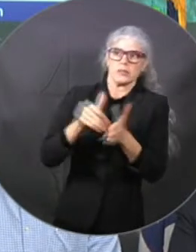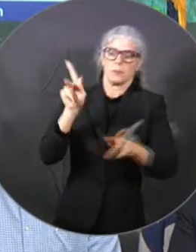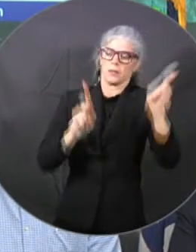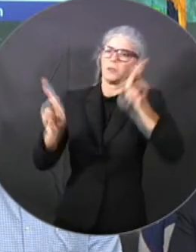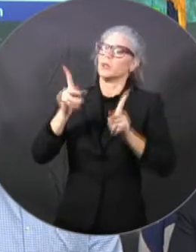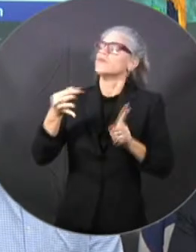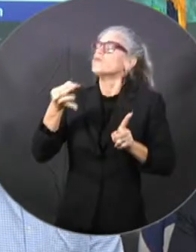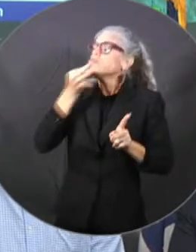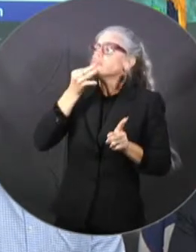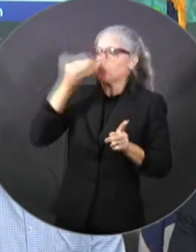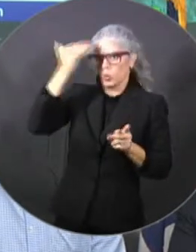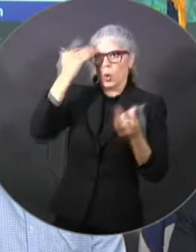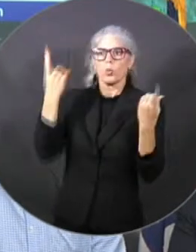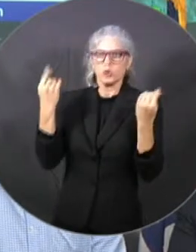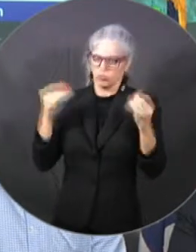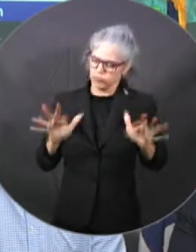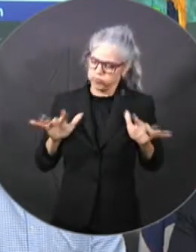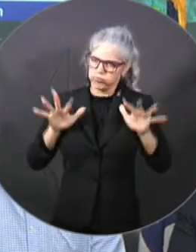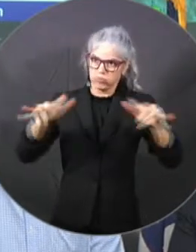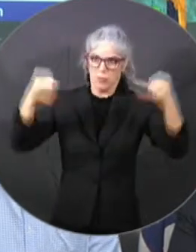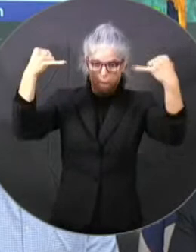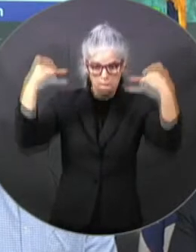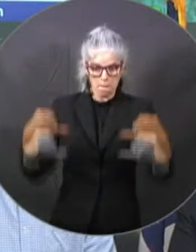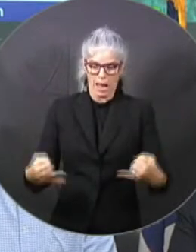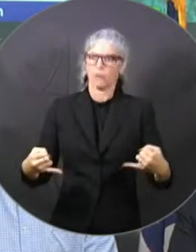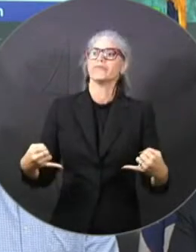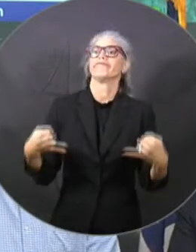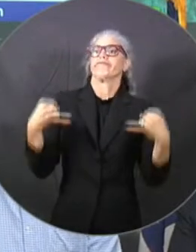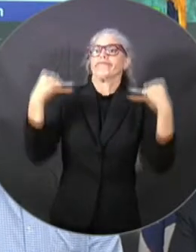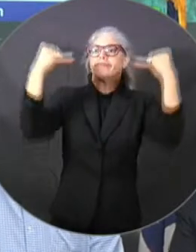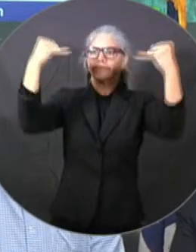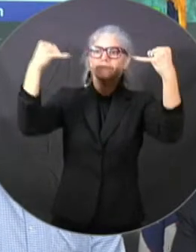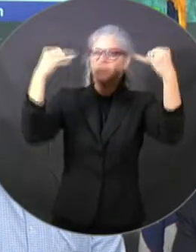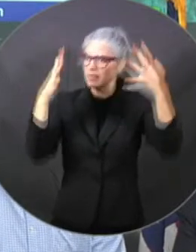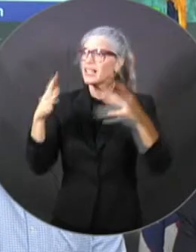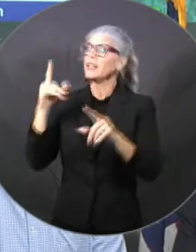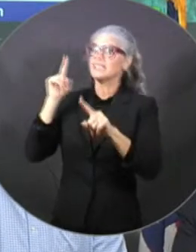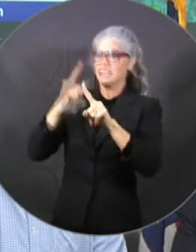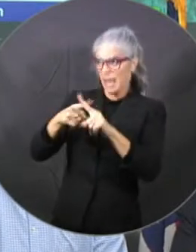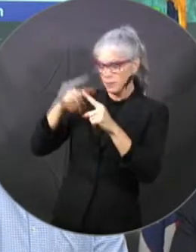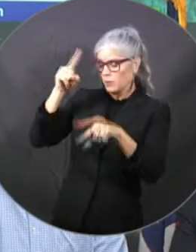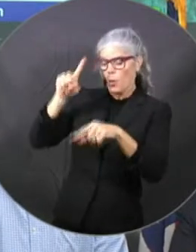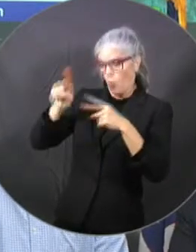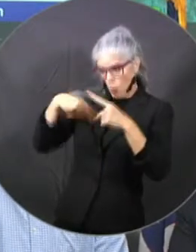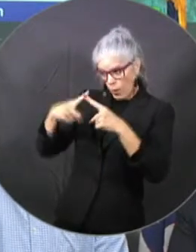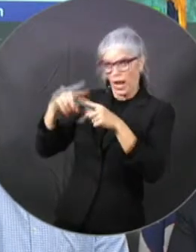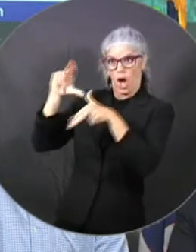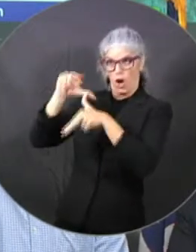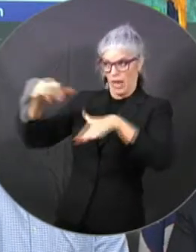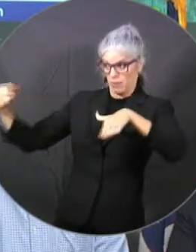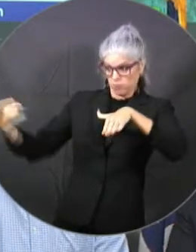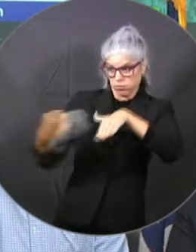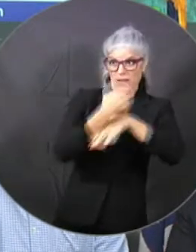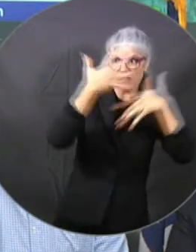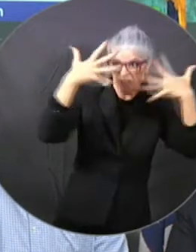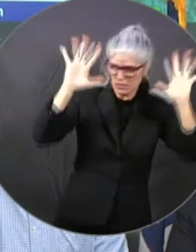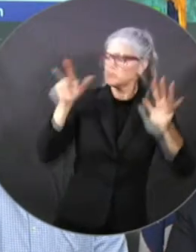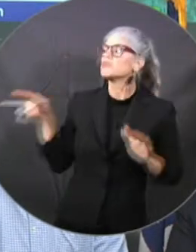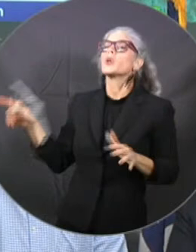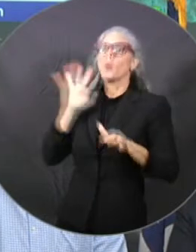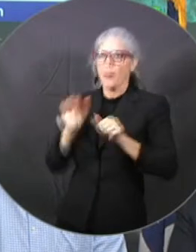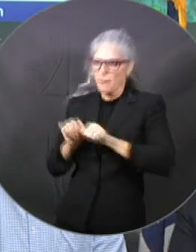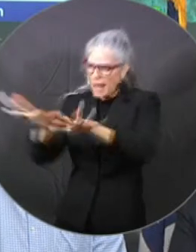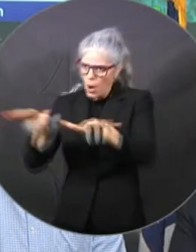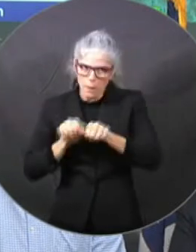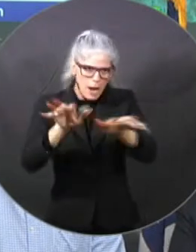to the impacted areas. The goal is to get the power restored as quickly as possible. Floridians in the path this